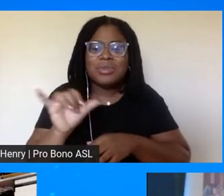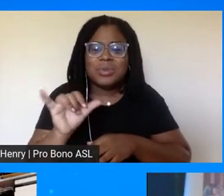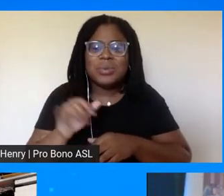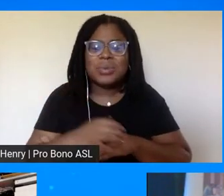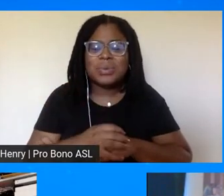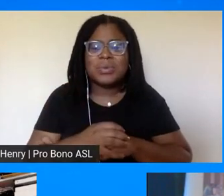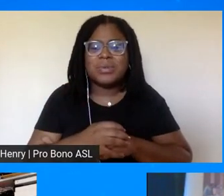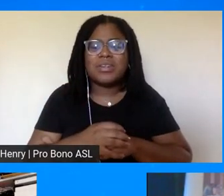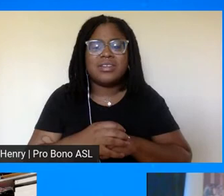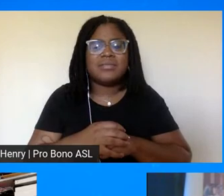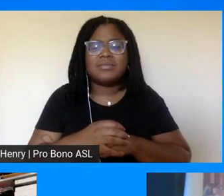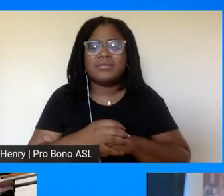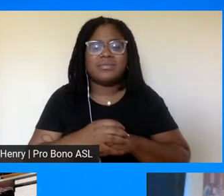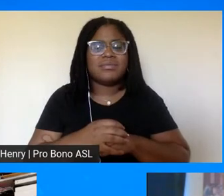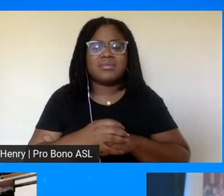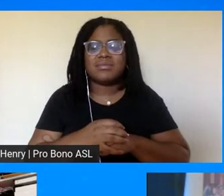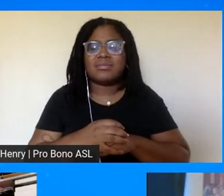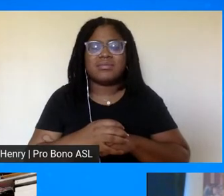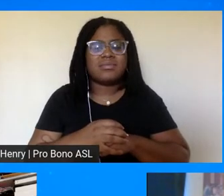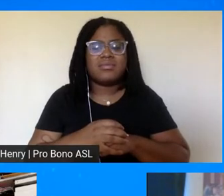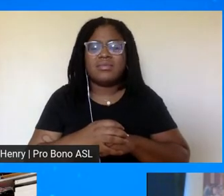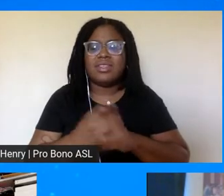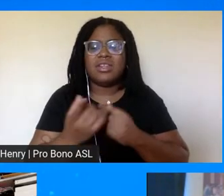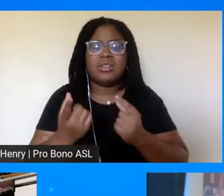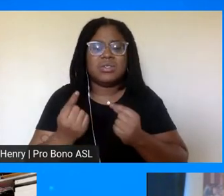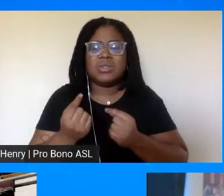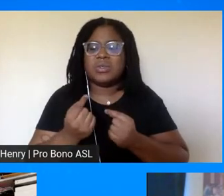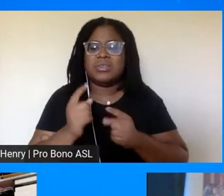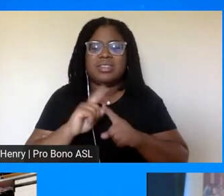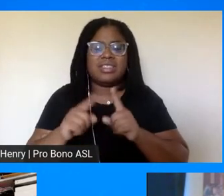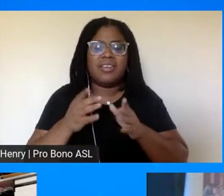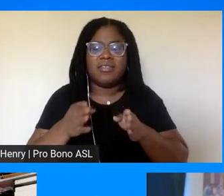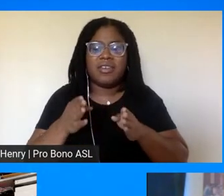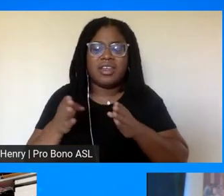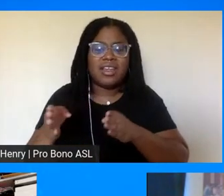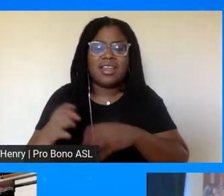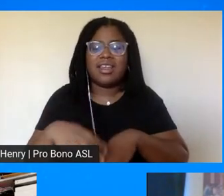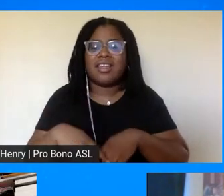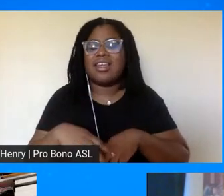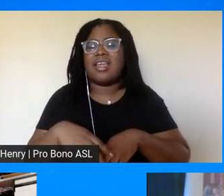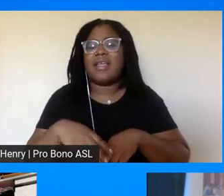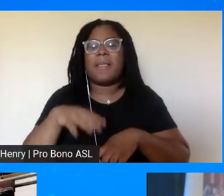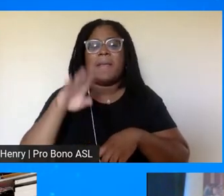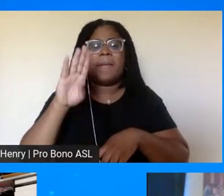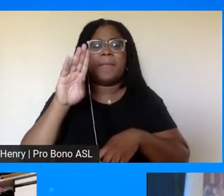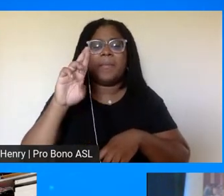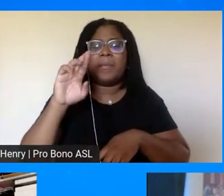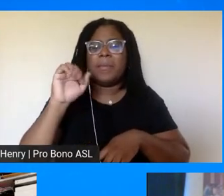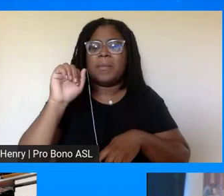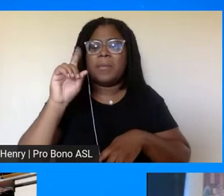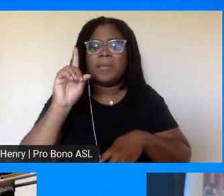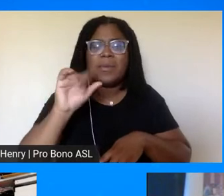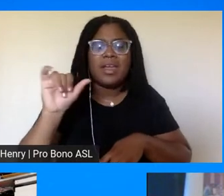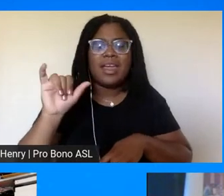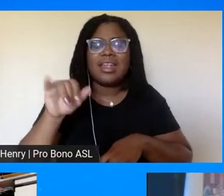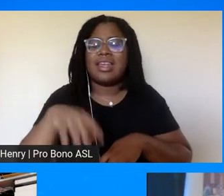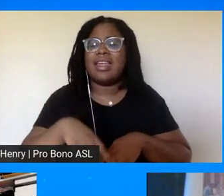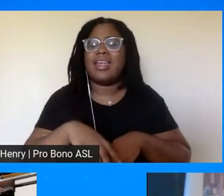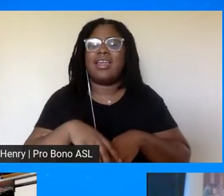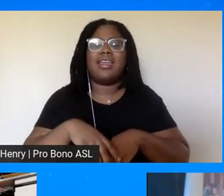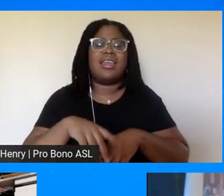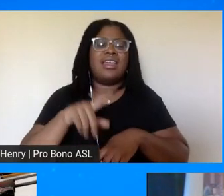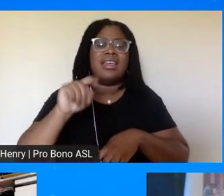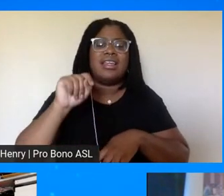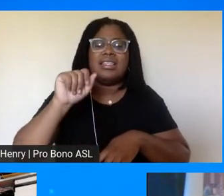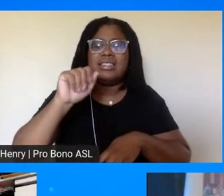uh they they they they do it in different ways uh britney patten i mean uh tamika mallory i mean you know